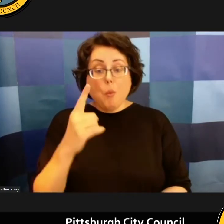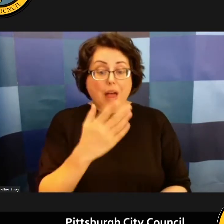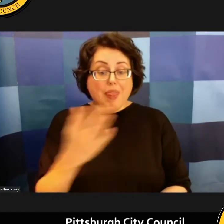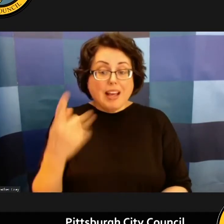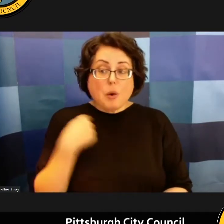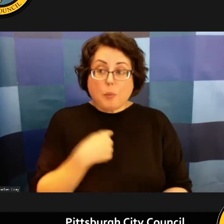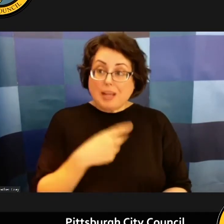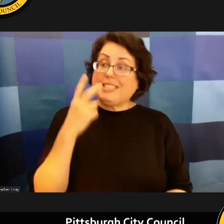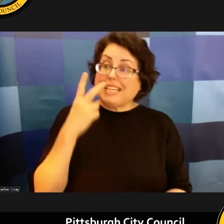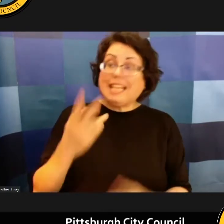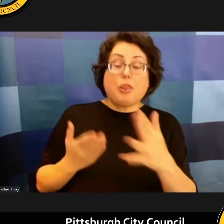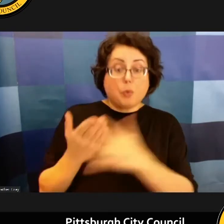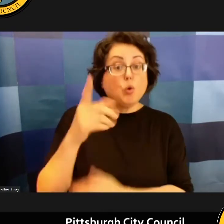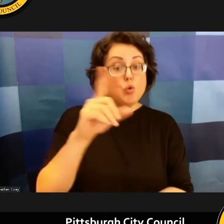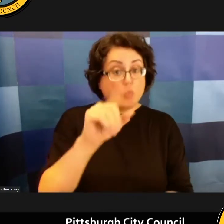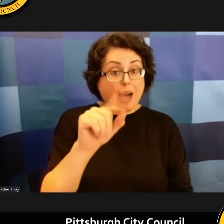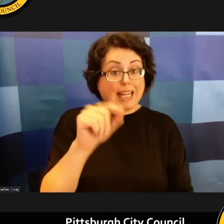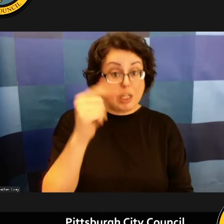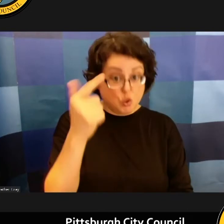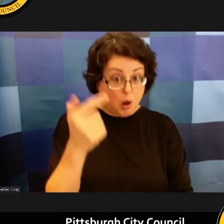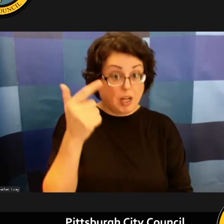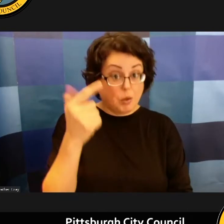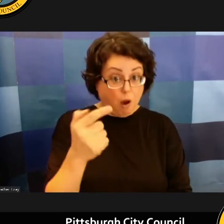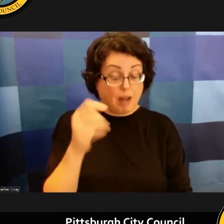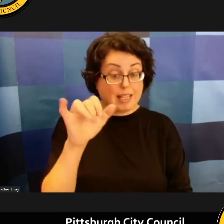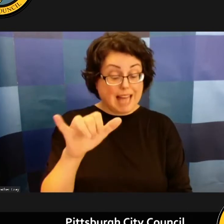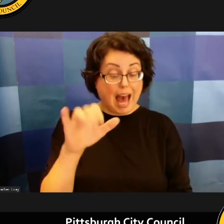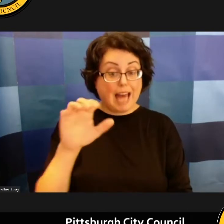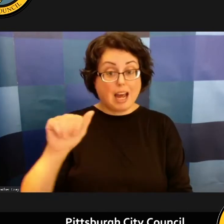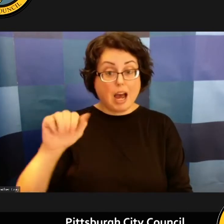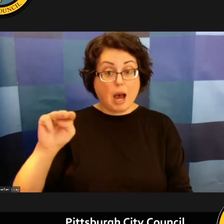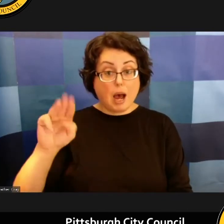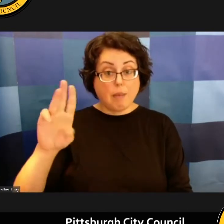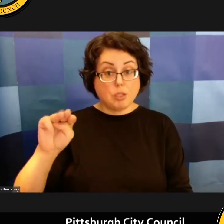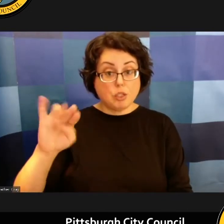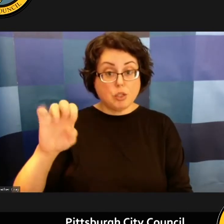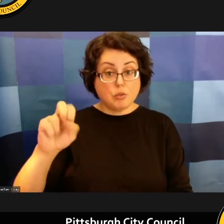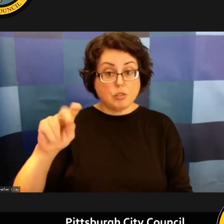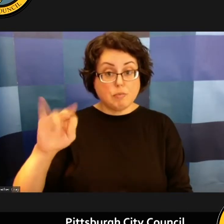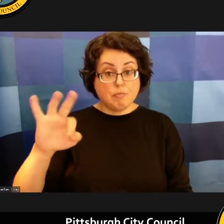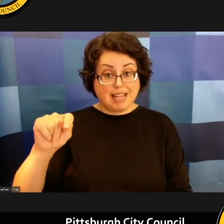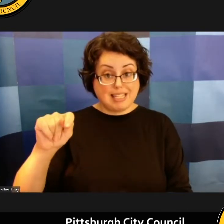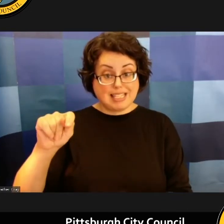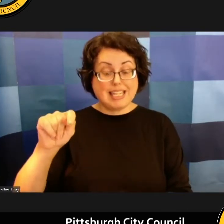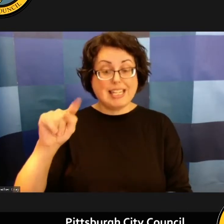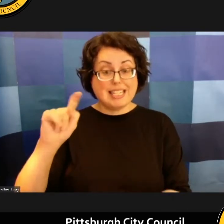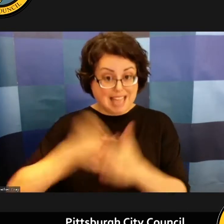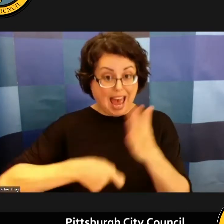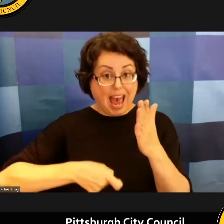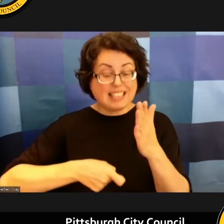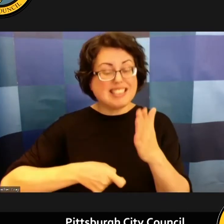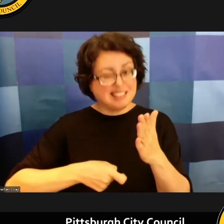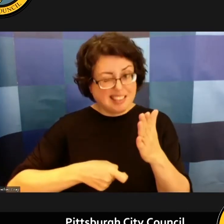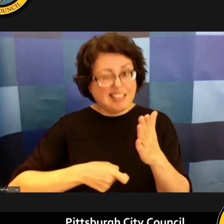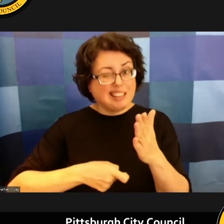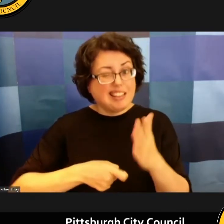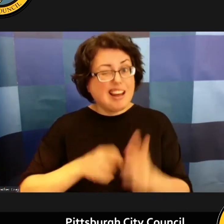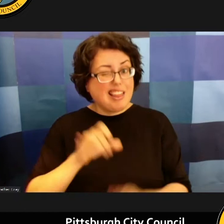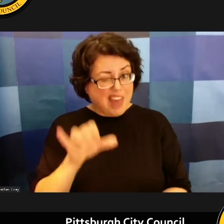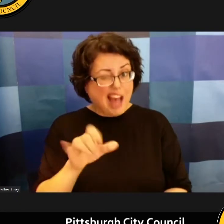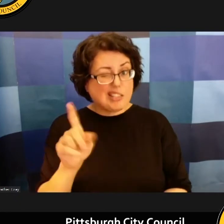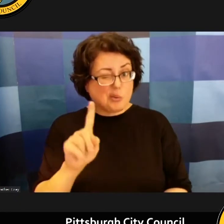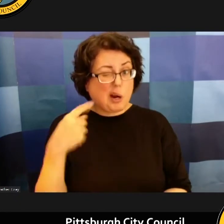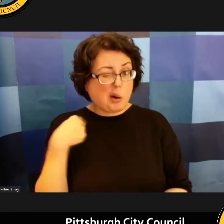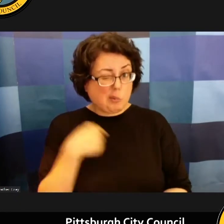2021 um is that amusement tax uh is kind of on on pace for where we where we thought it was